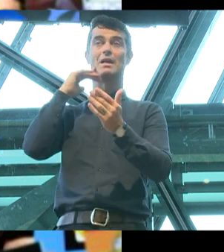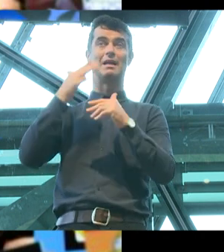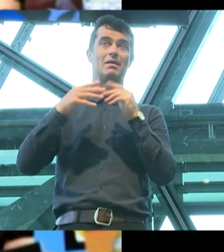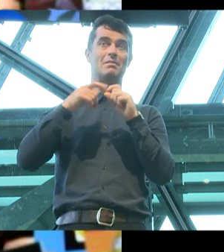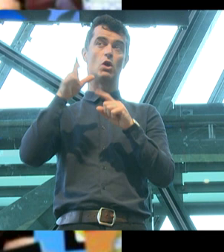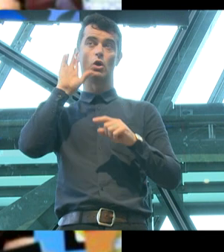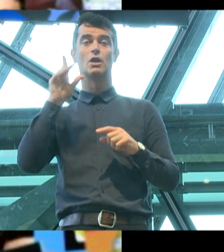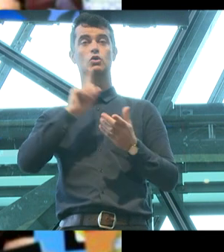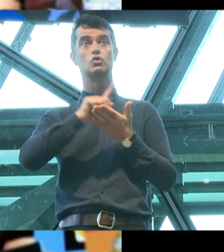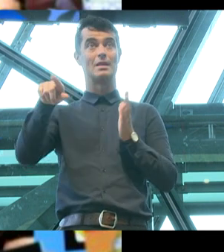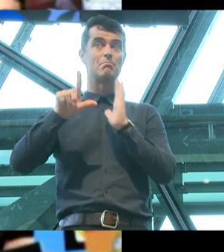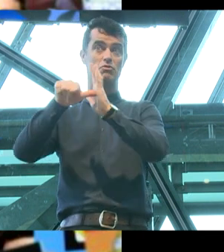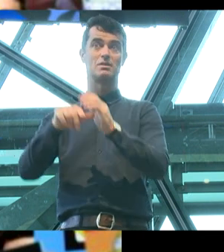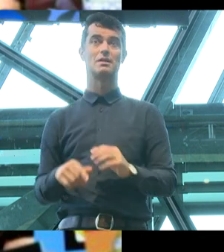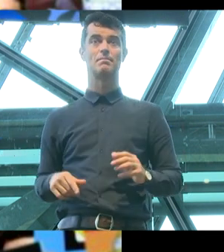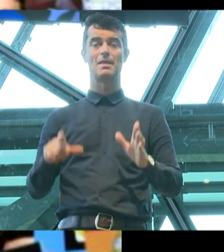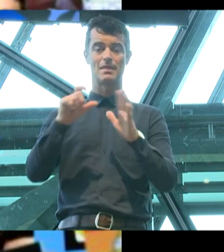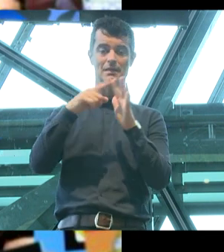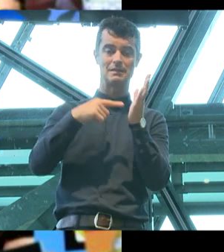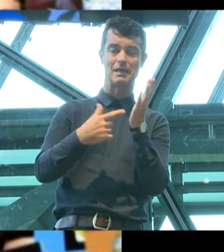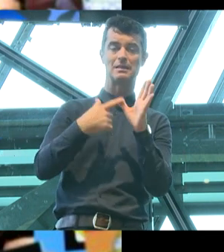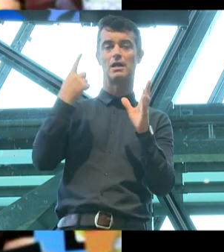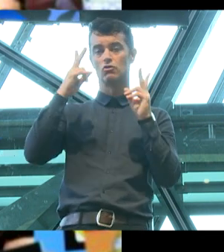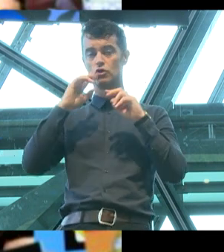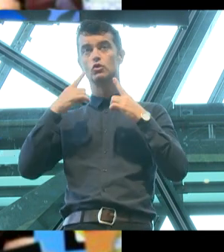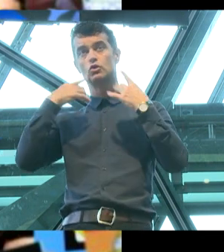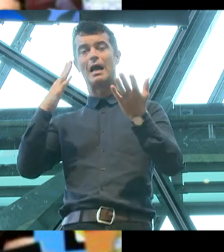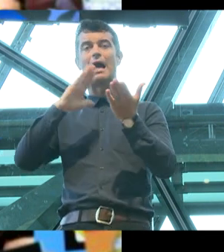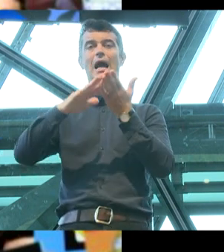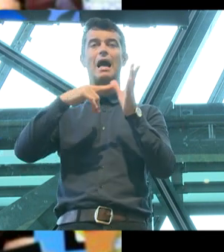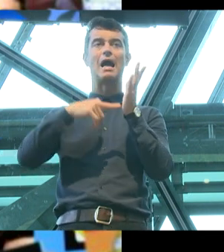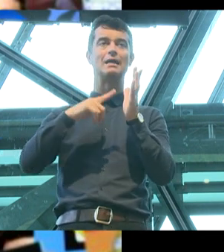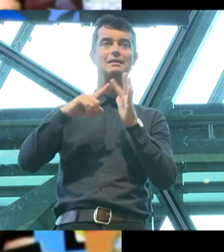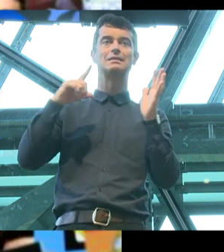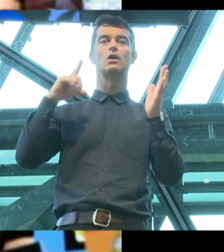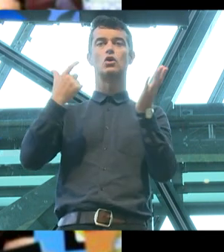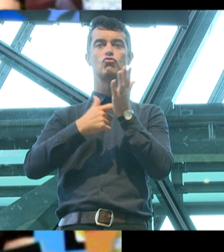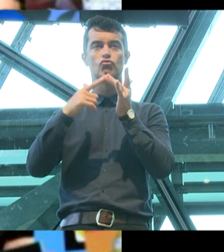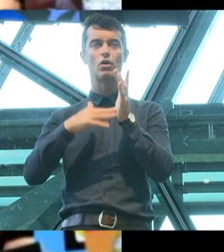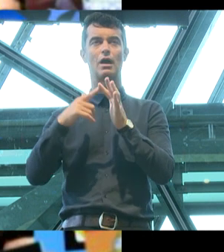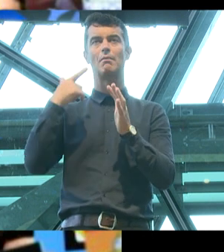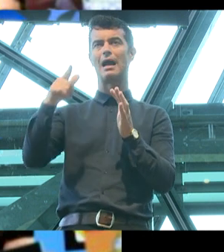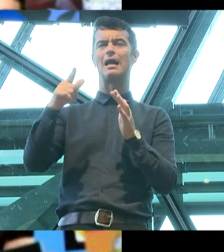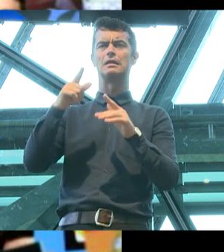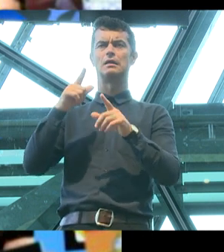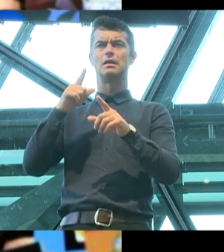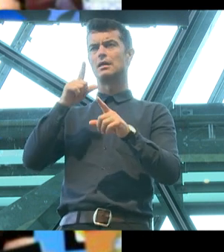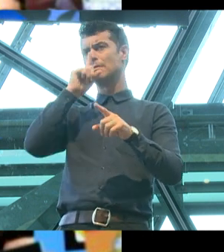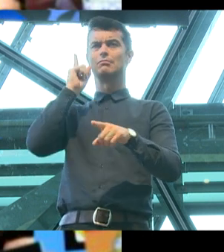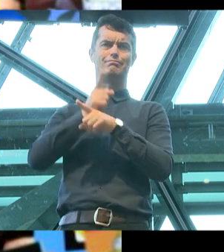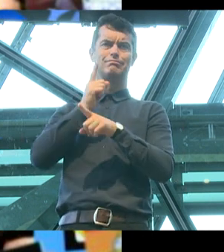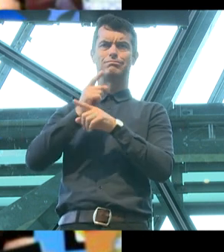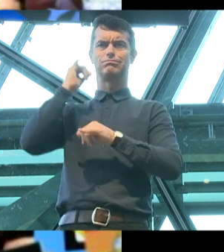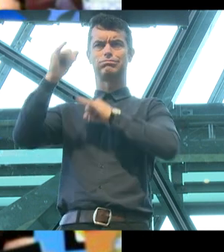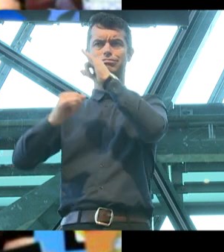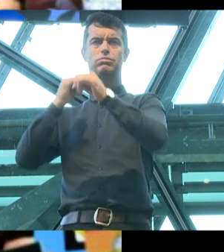And during that period, the data and the research shows that hate crimes and hate speech against LGBTIQ people spiked